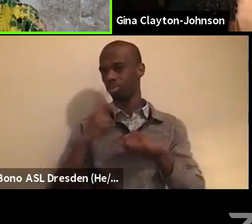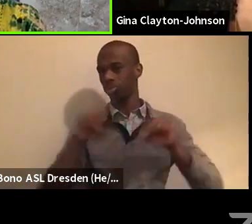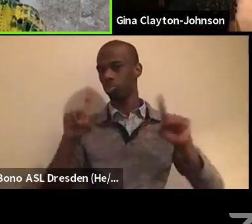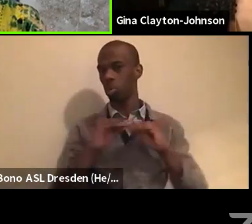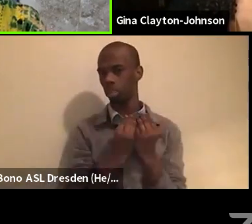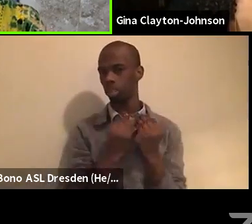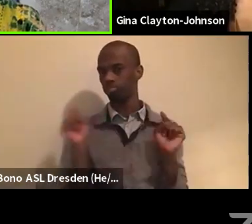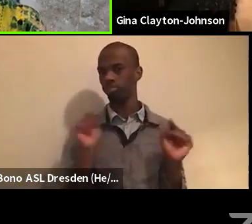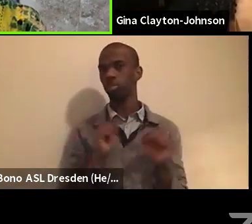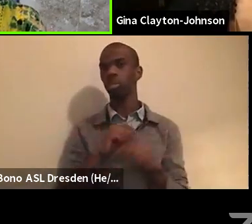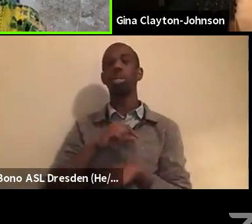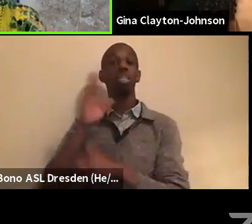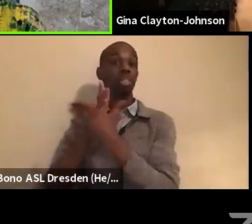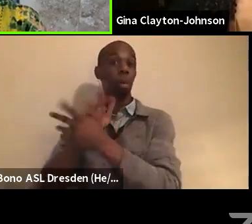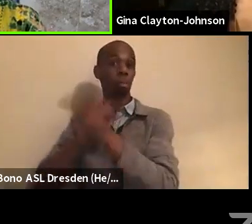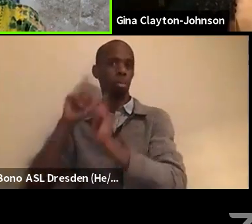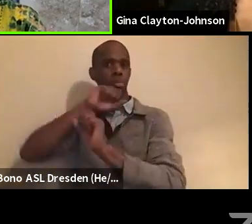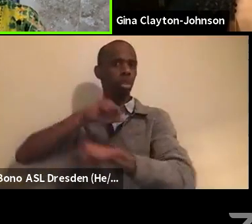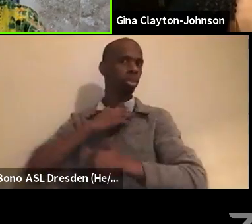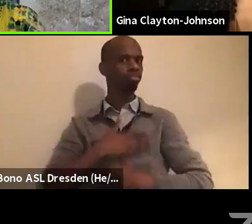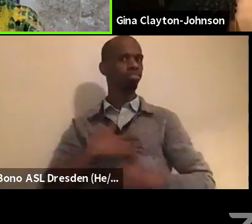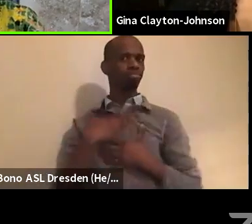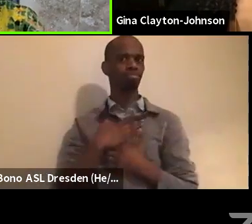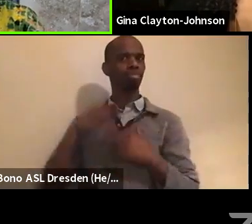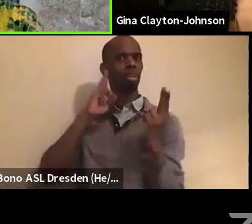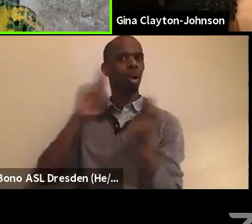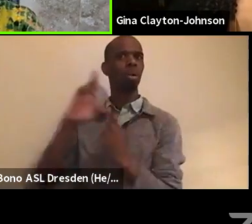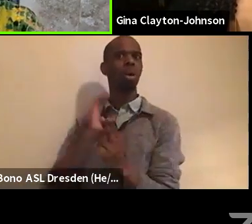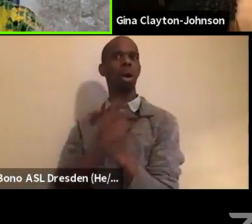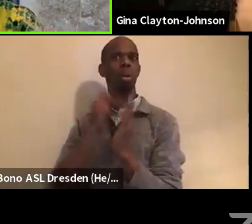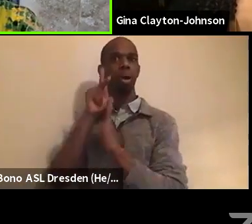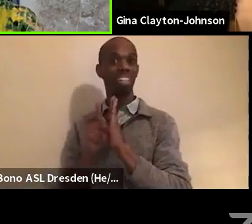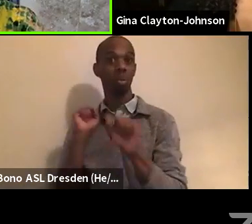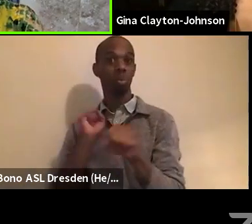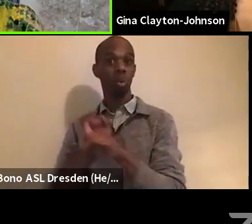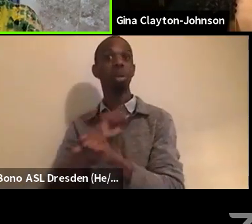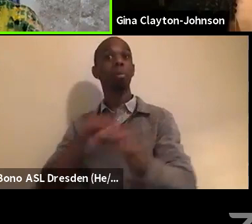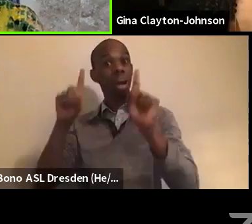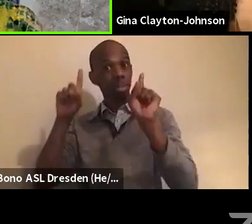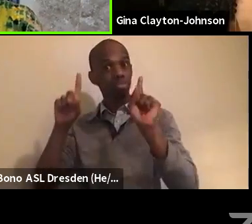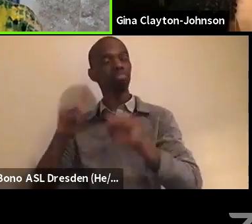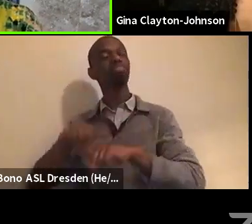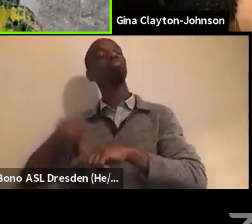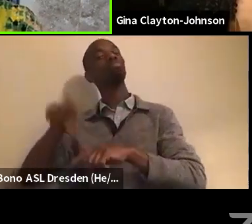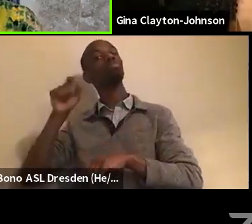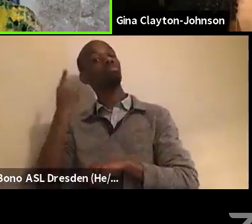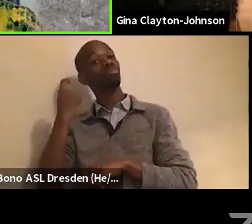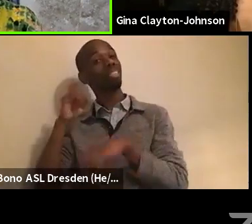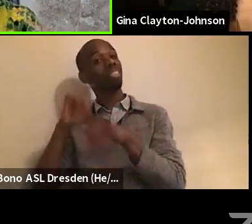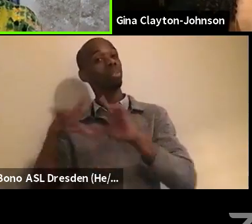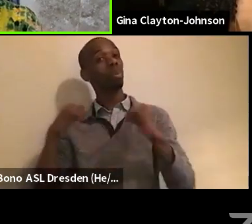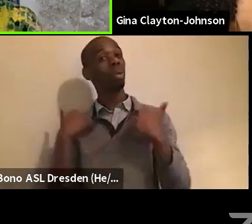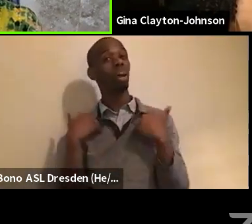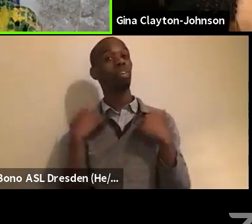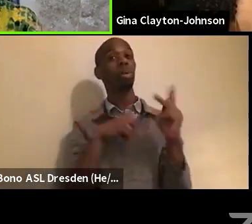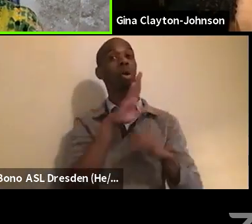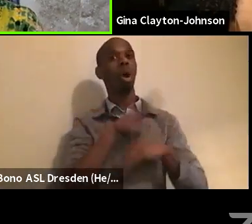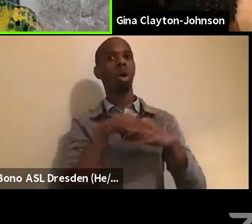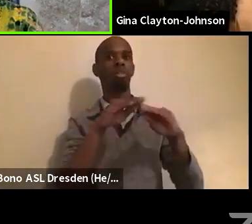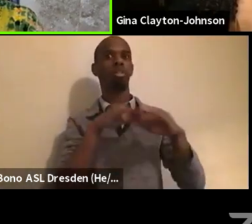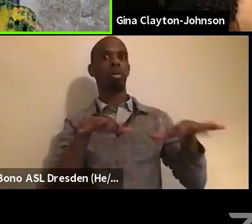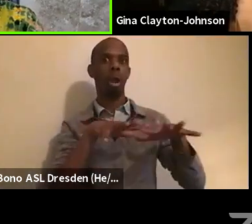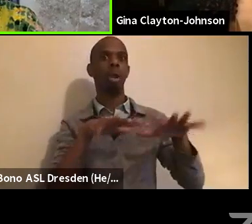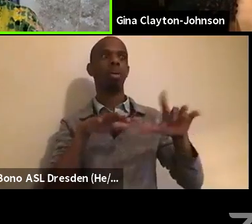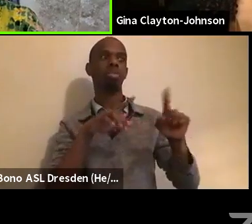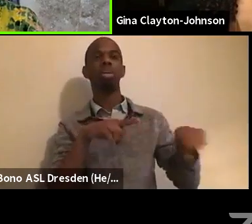some people appreciate our policy work, but then we also have organizers on the ground who think that when we move policy work, it means